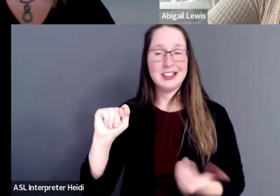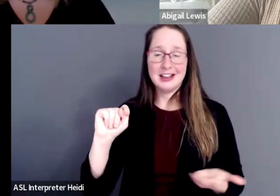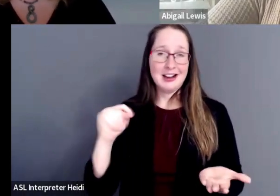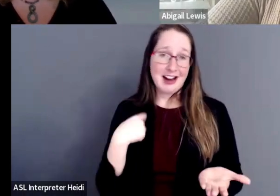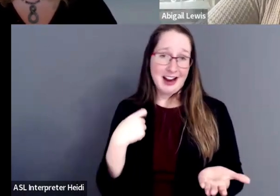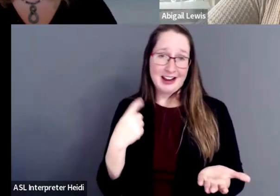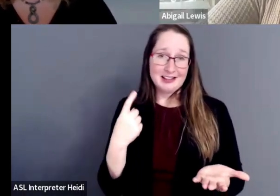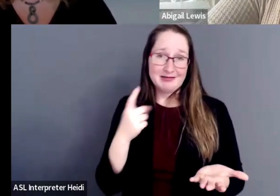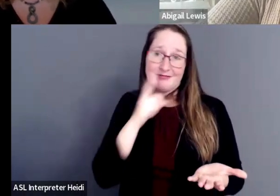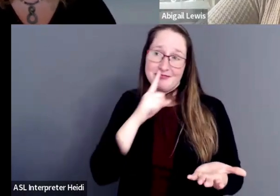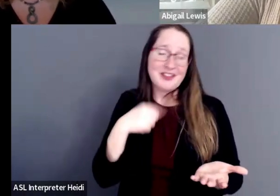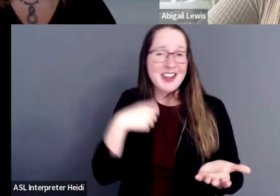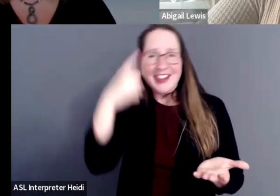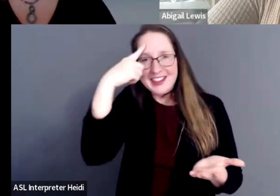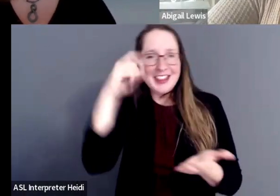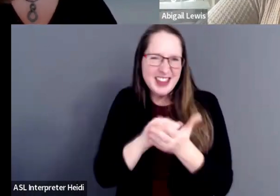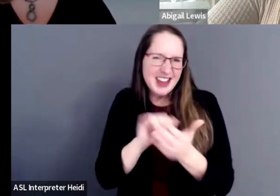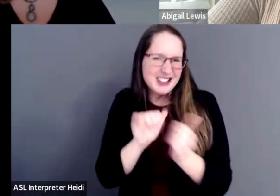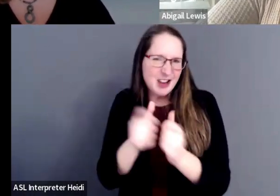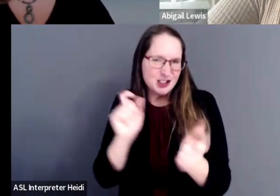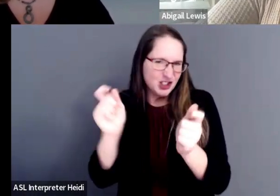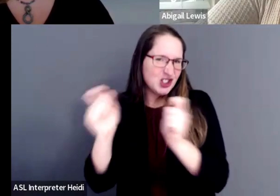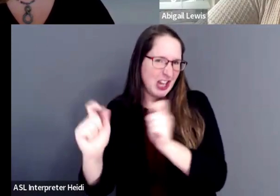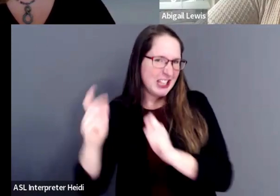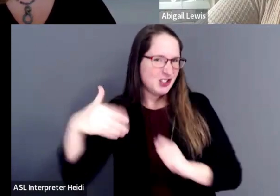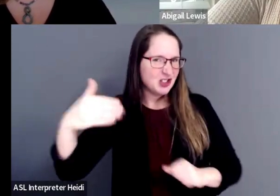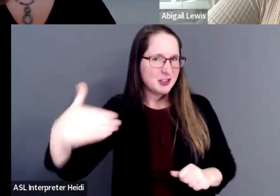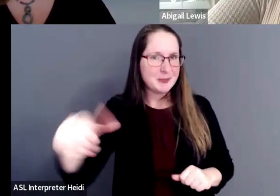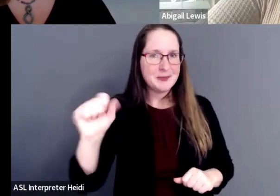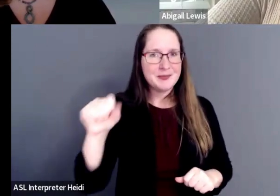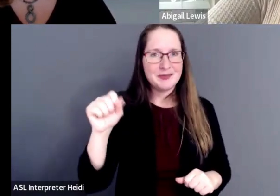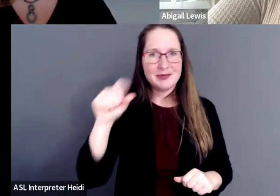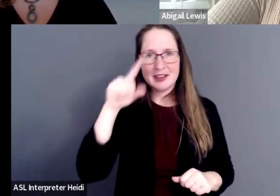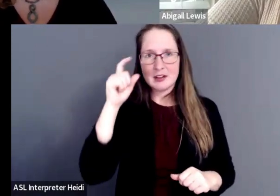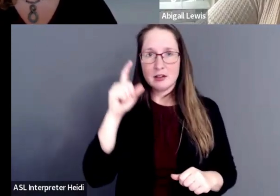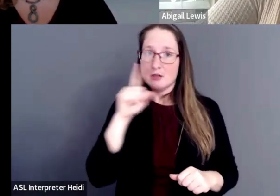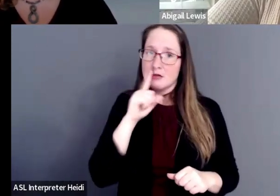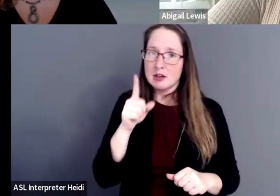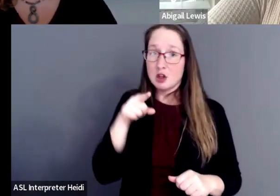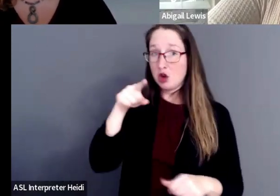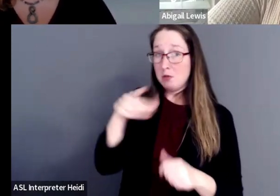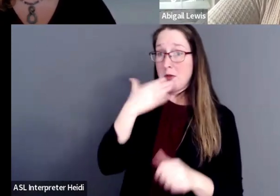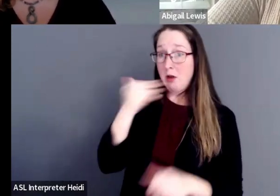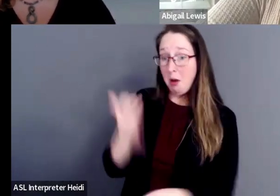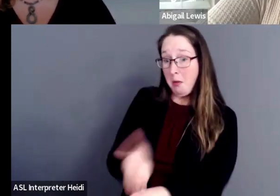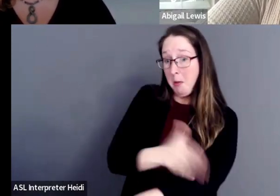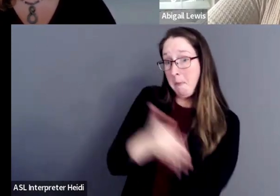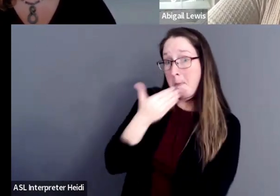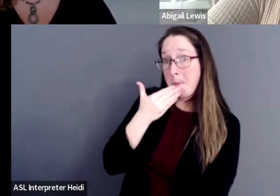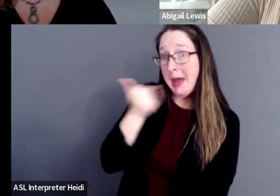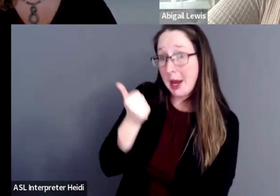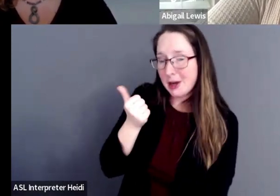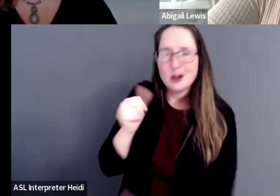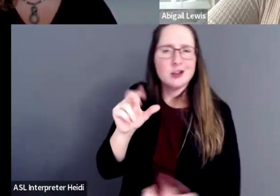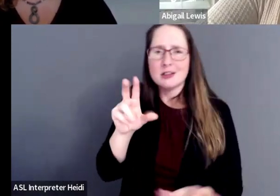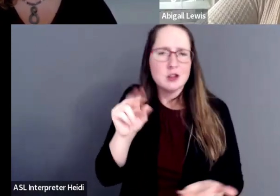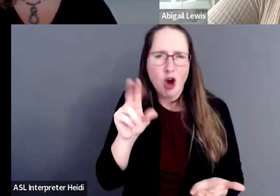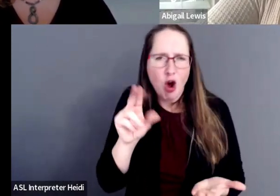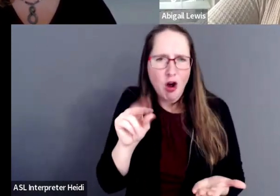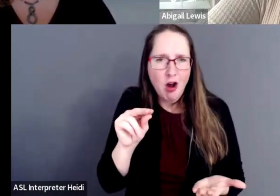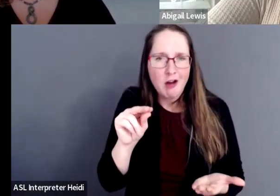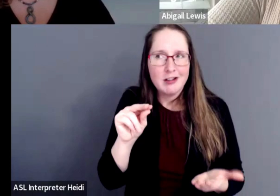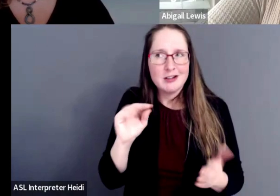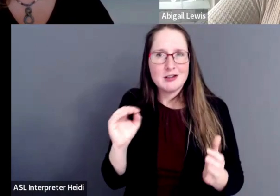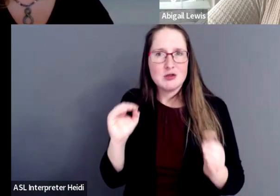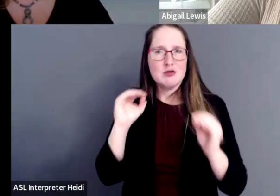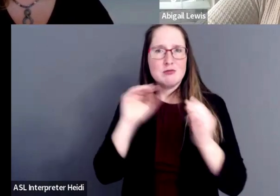so I think that's how it's changed because it's not that you get better, but it's that you're more